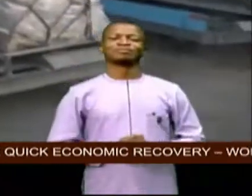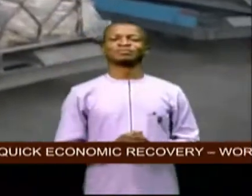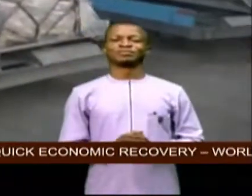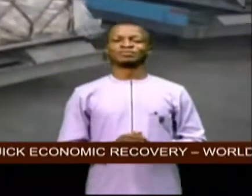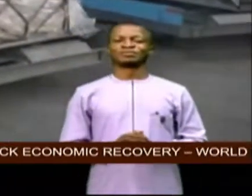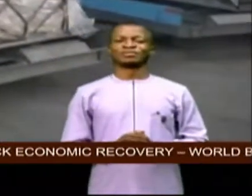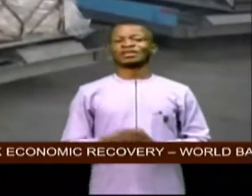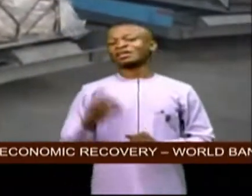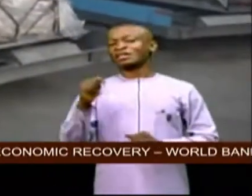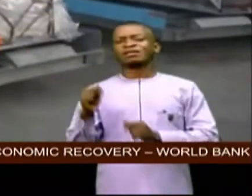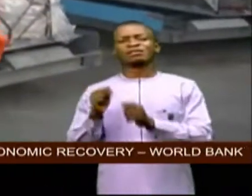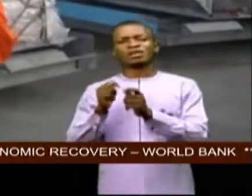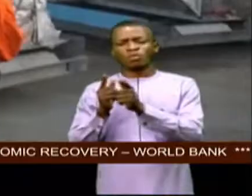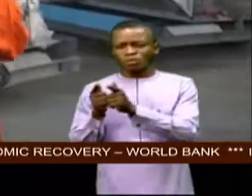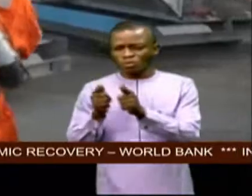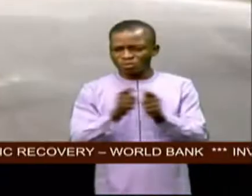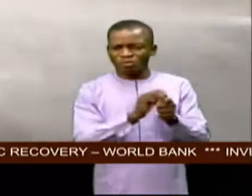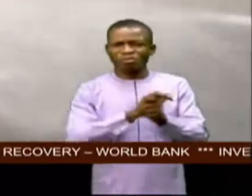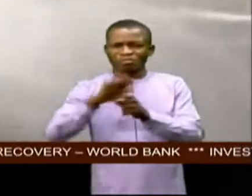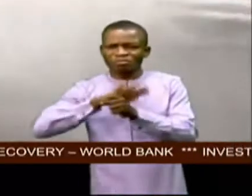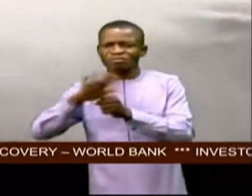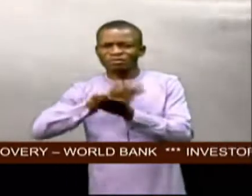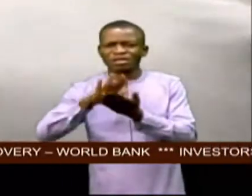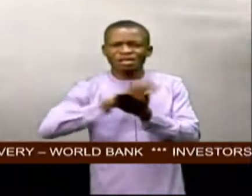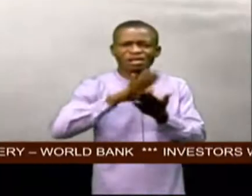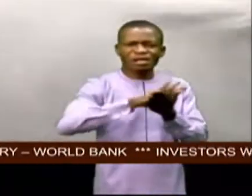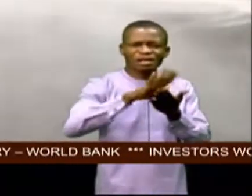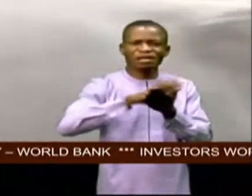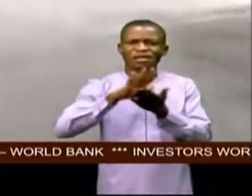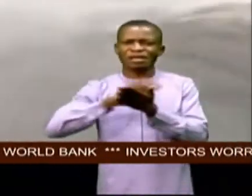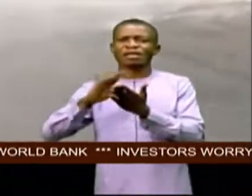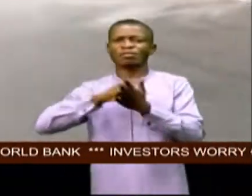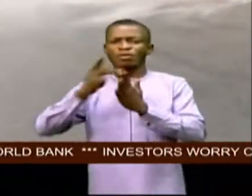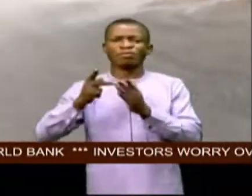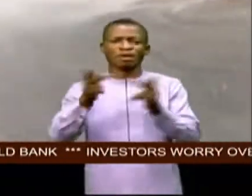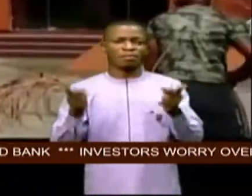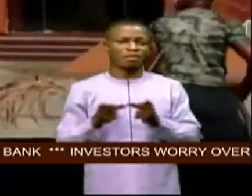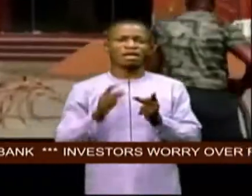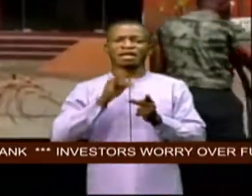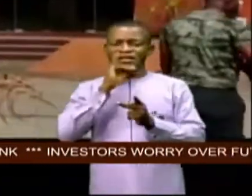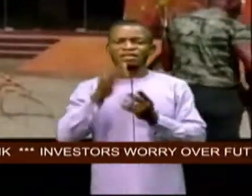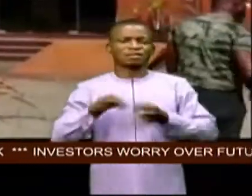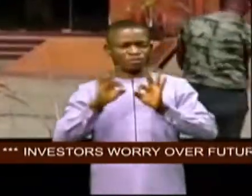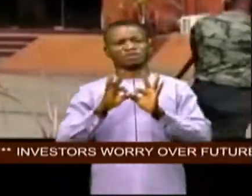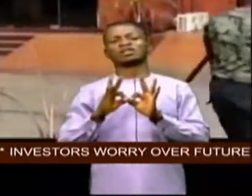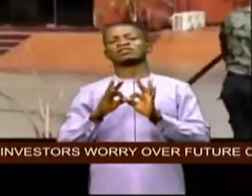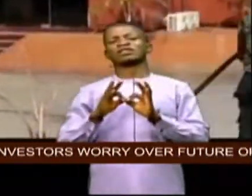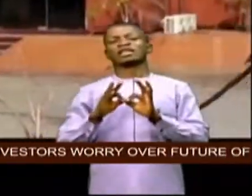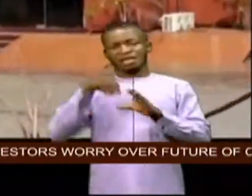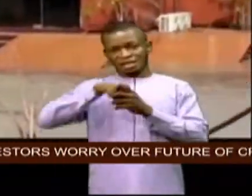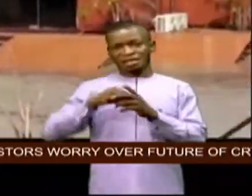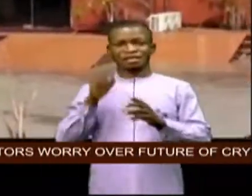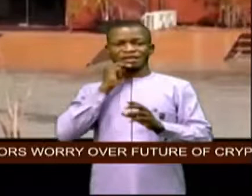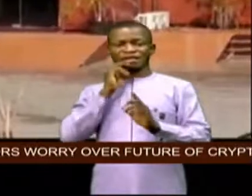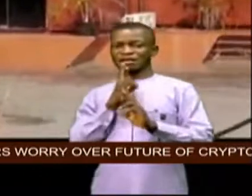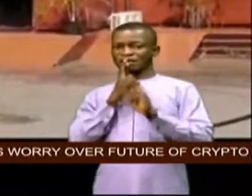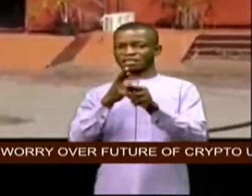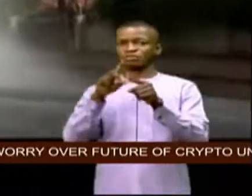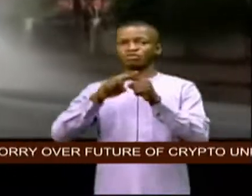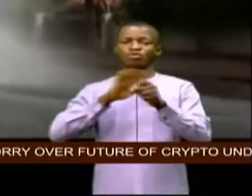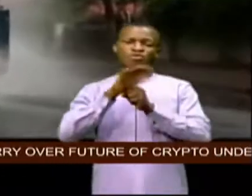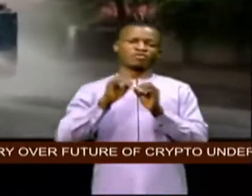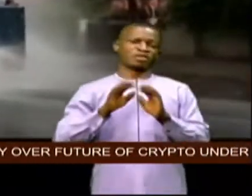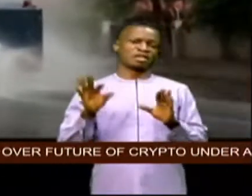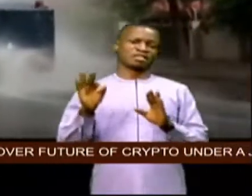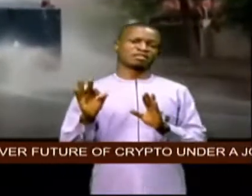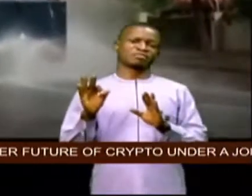the contamination of public places is a critical part of nigeria's response to kobe 19 several public